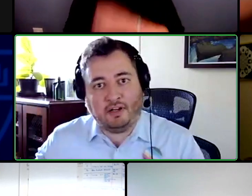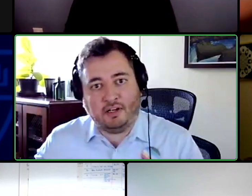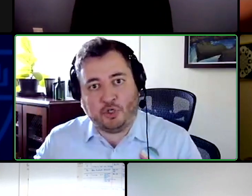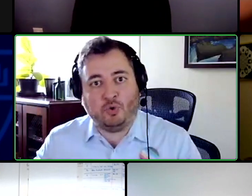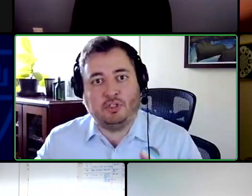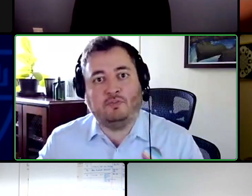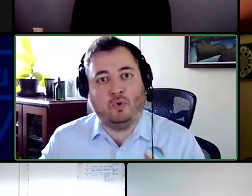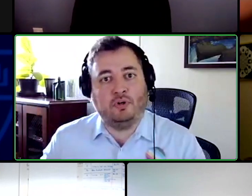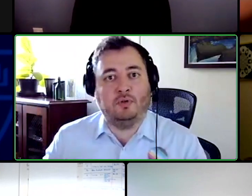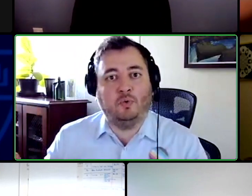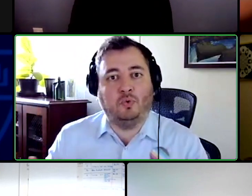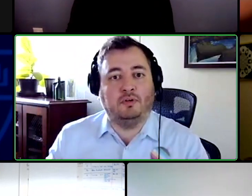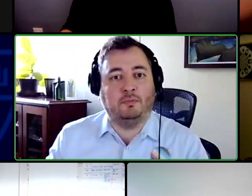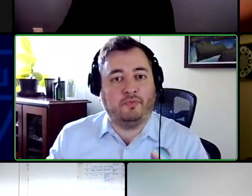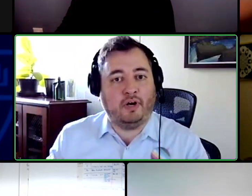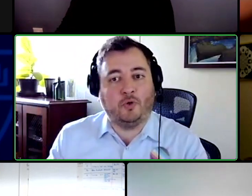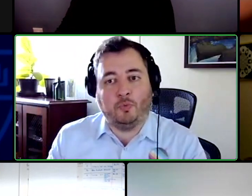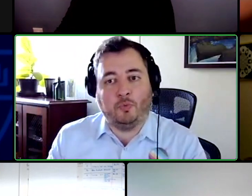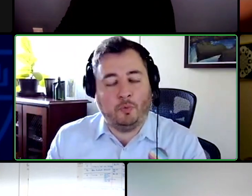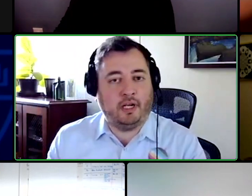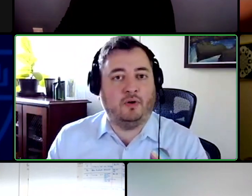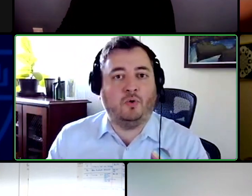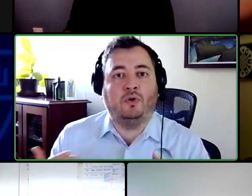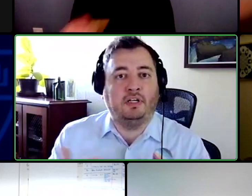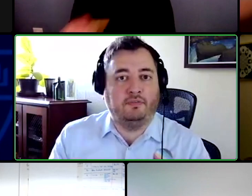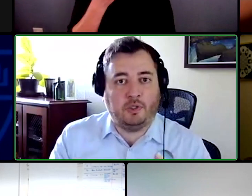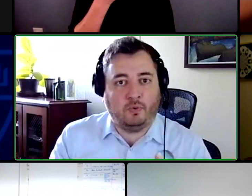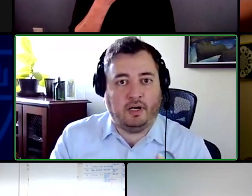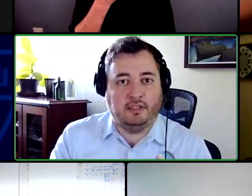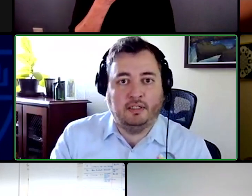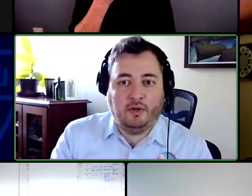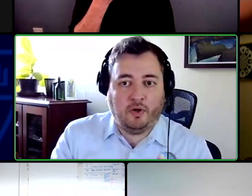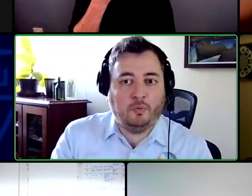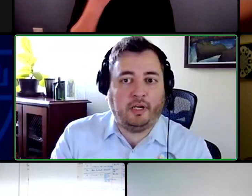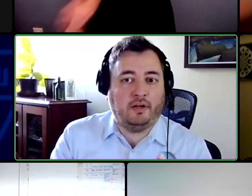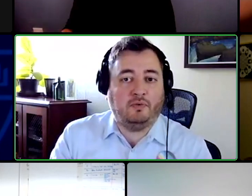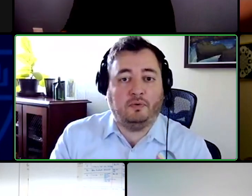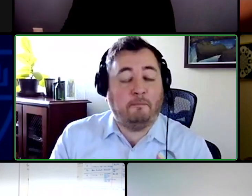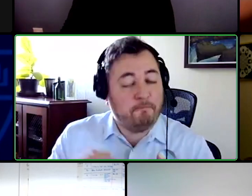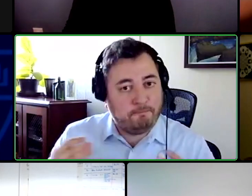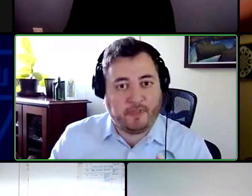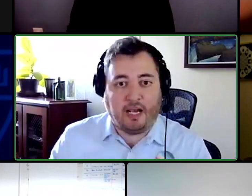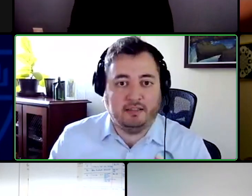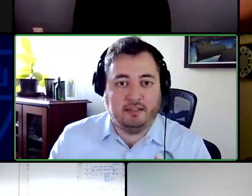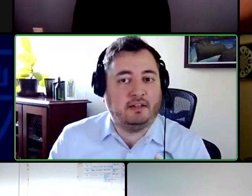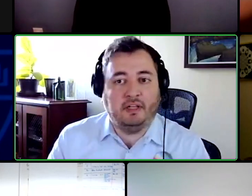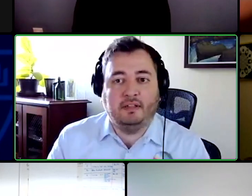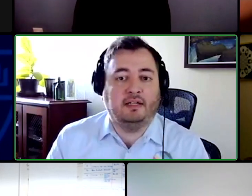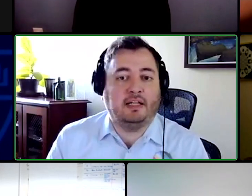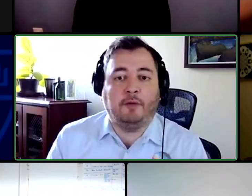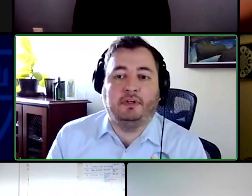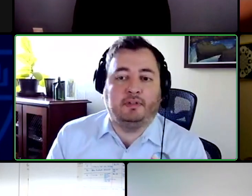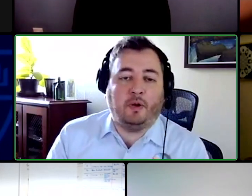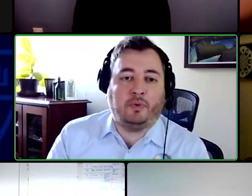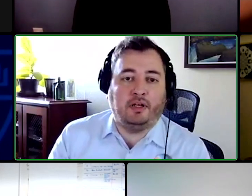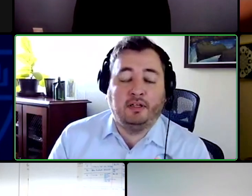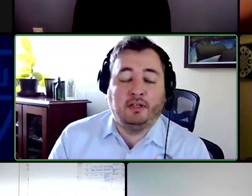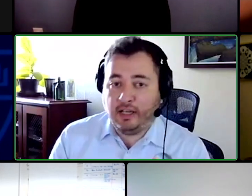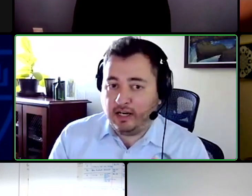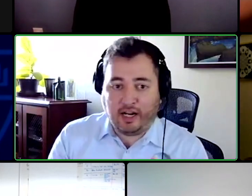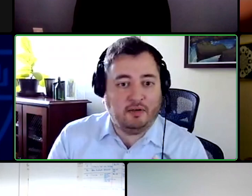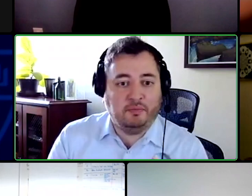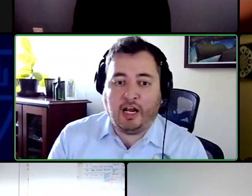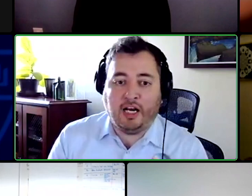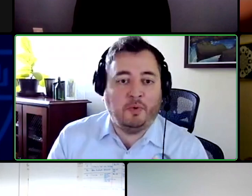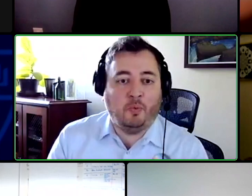have a shortage of workers who will buy group home care or individualized home care. That is a thing that is happening out there.